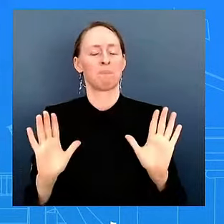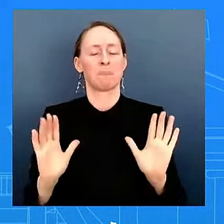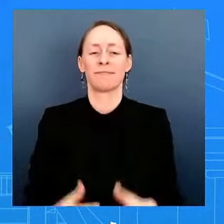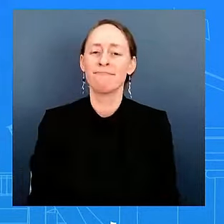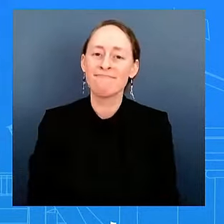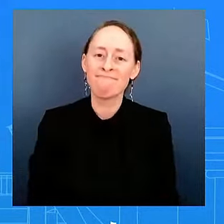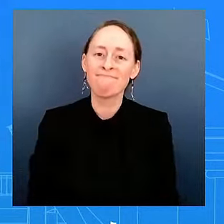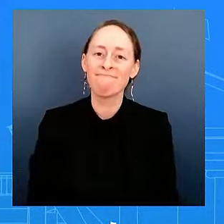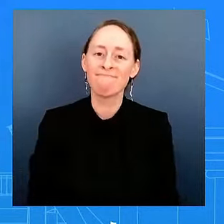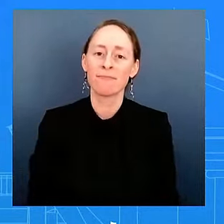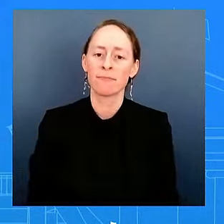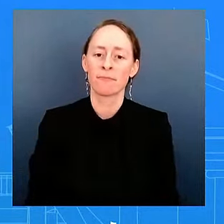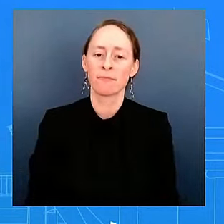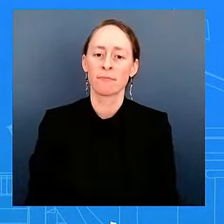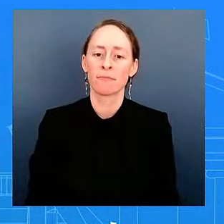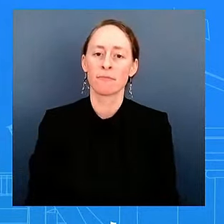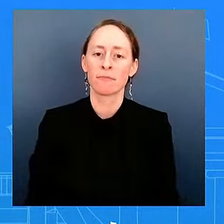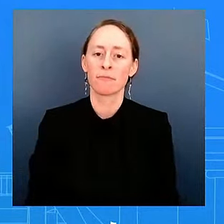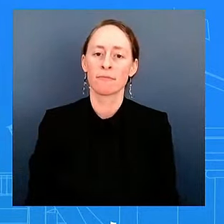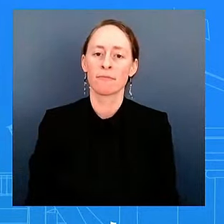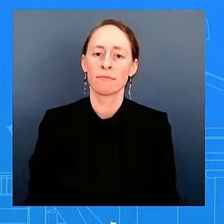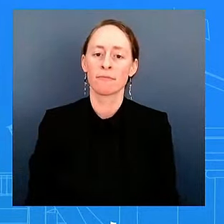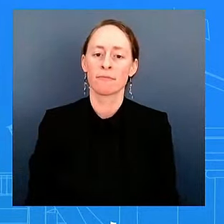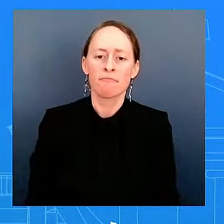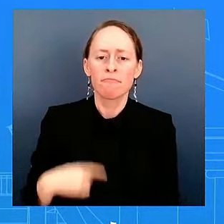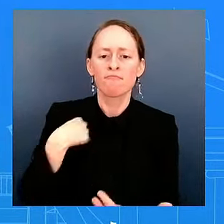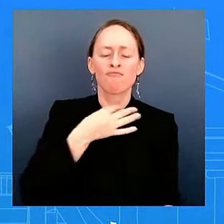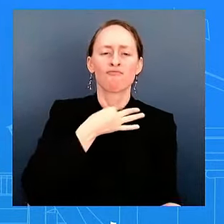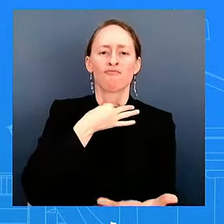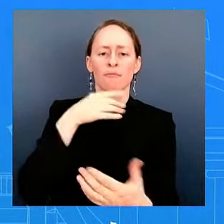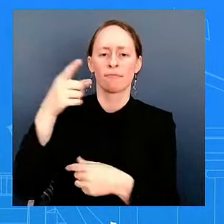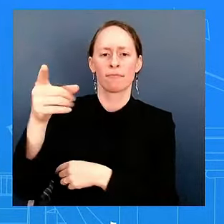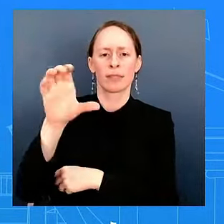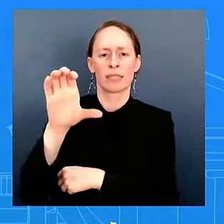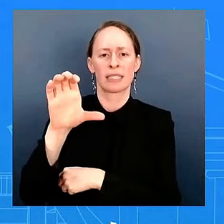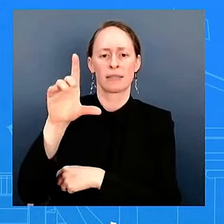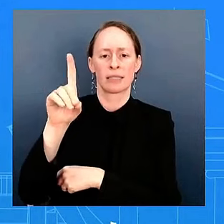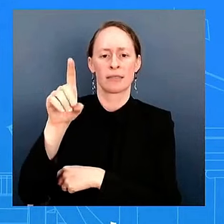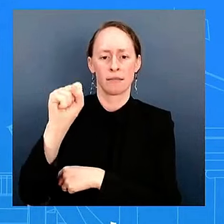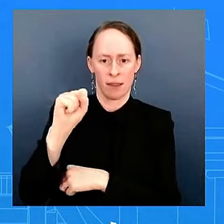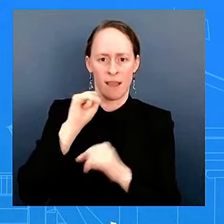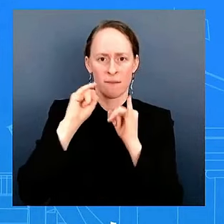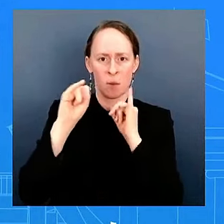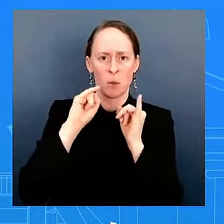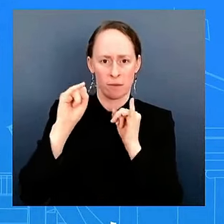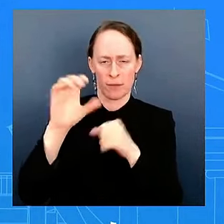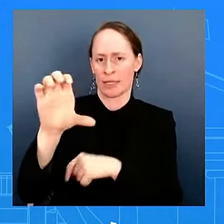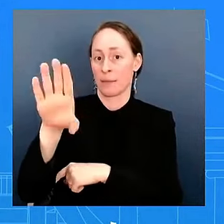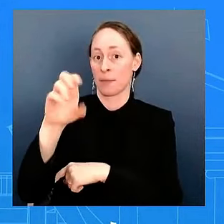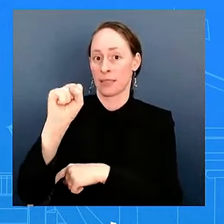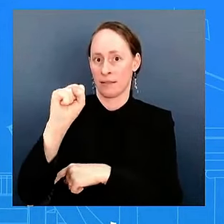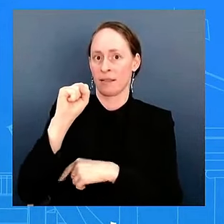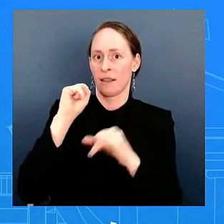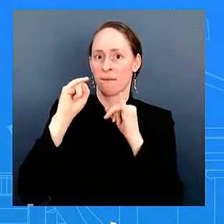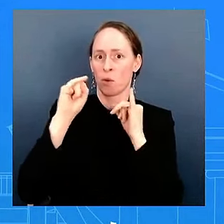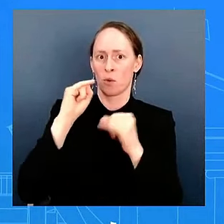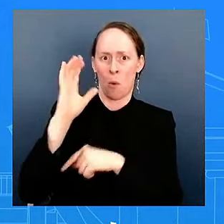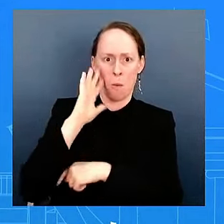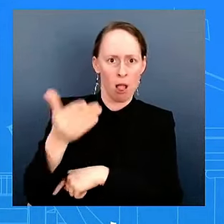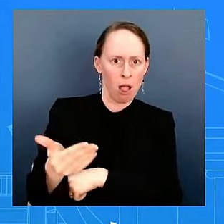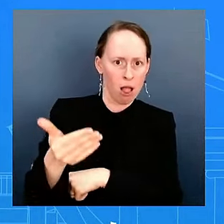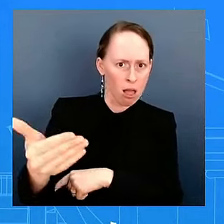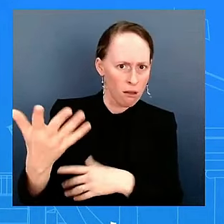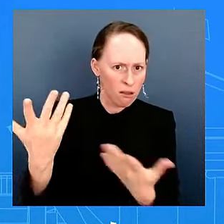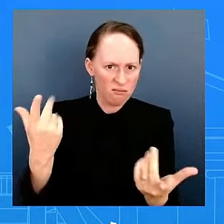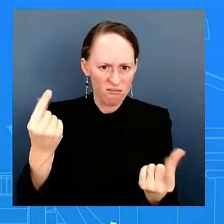You mentioned the CBS interview that we'll be airing this weekend. What was the impetus for the President to decide to sit for that interview? I mean, look, the